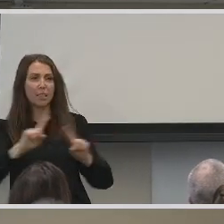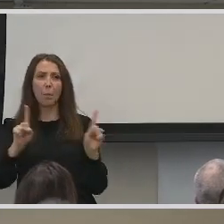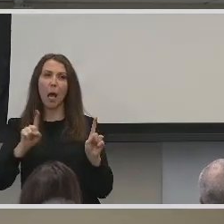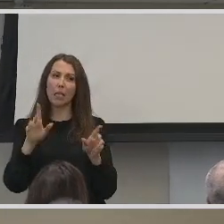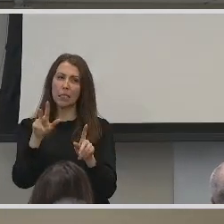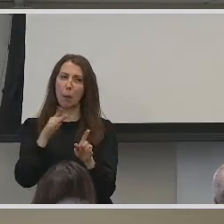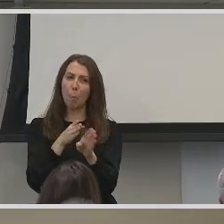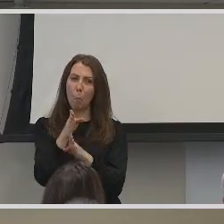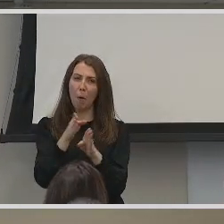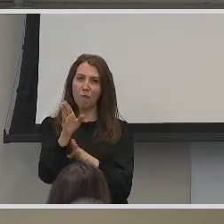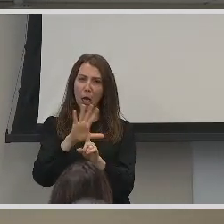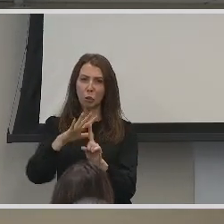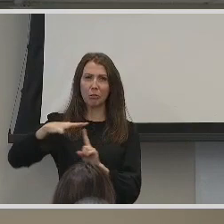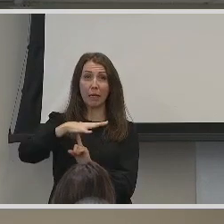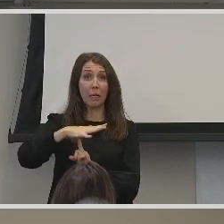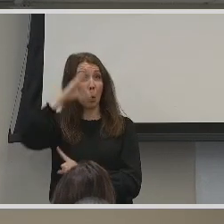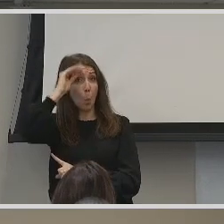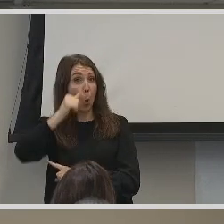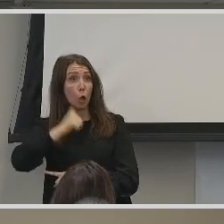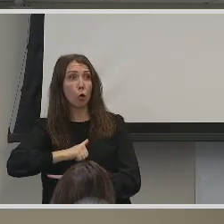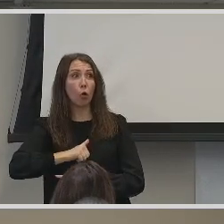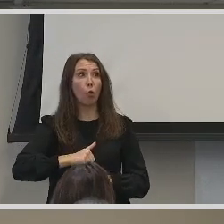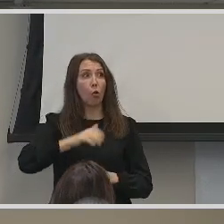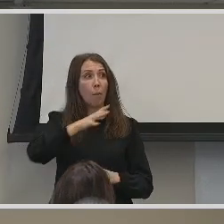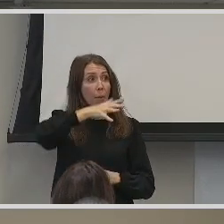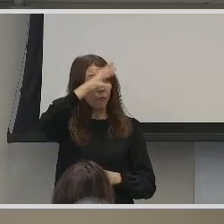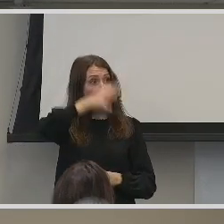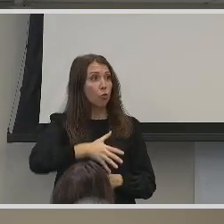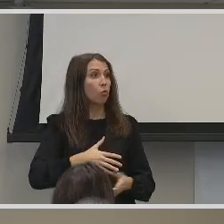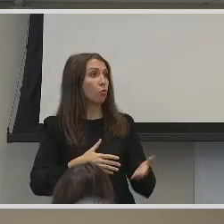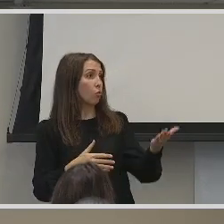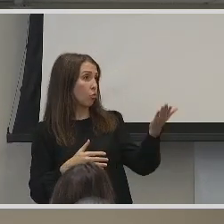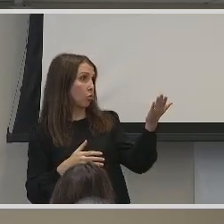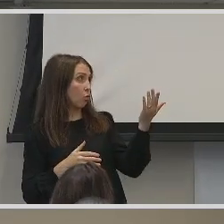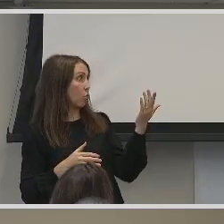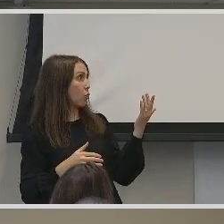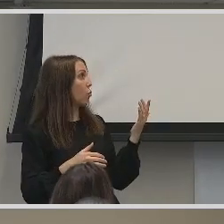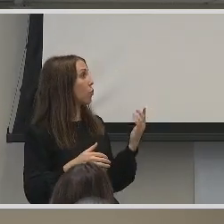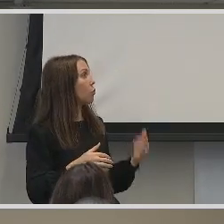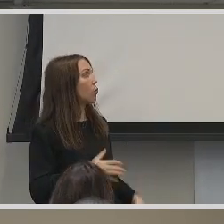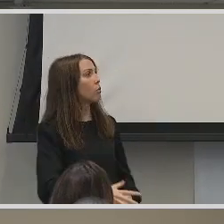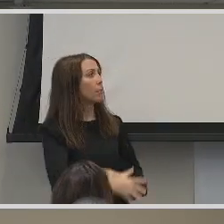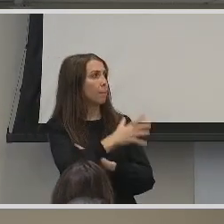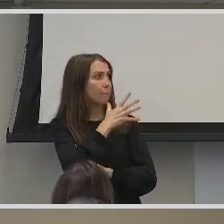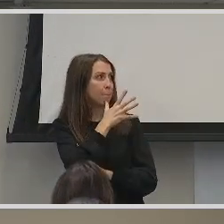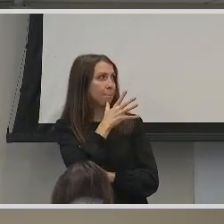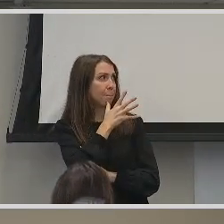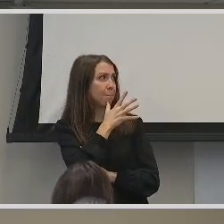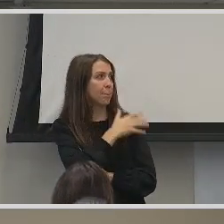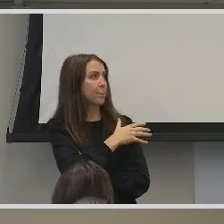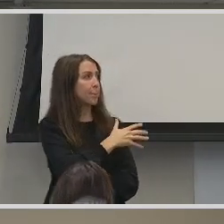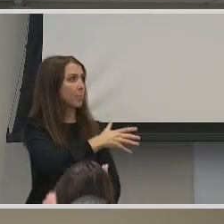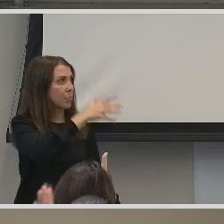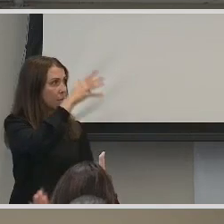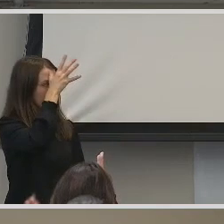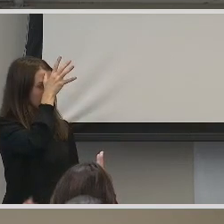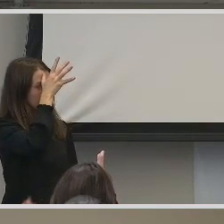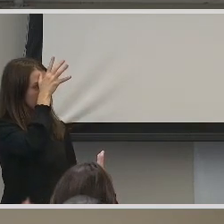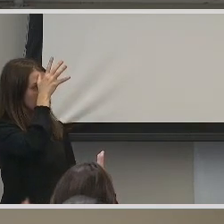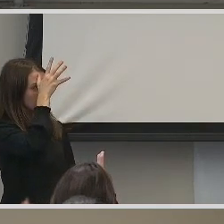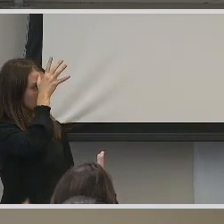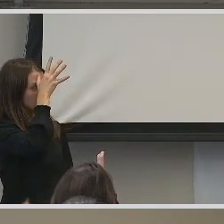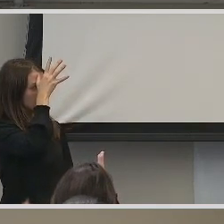Boy, girl, anything like that? Mother, father? Okay. Mother. Father.